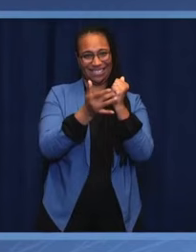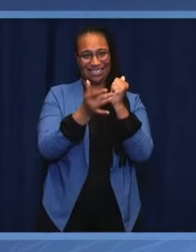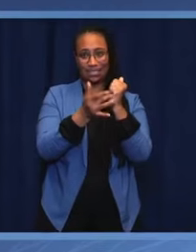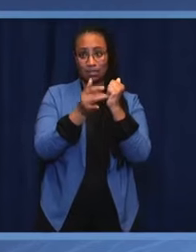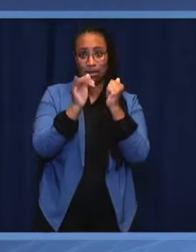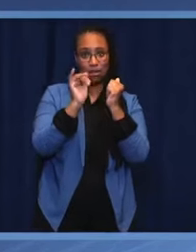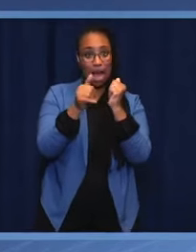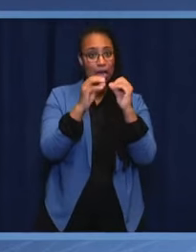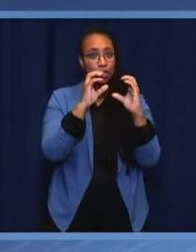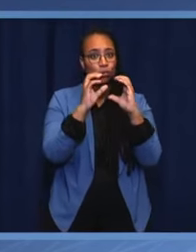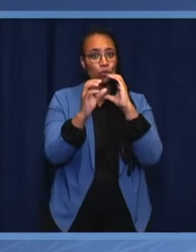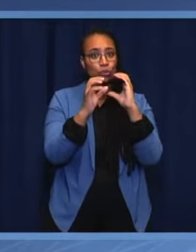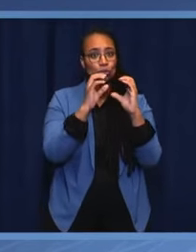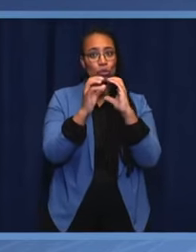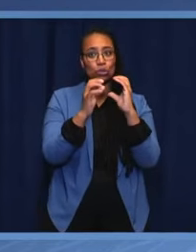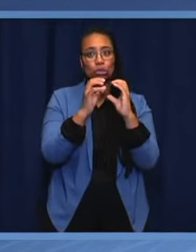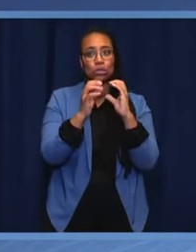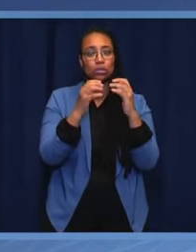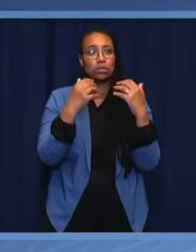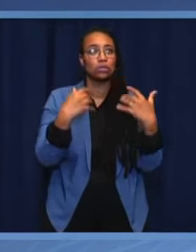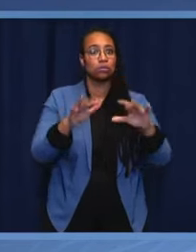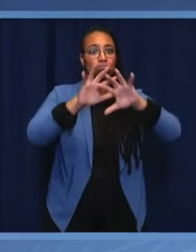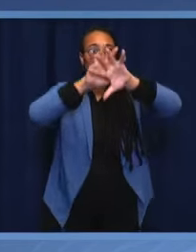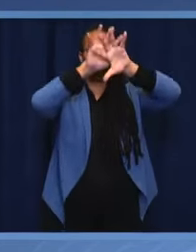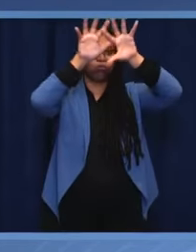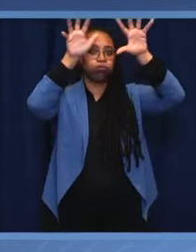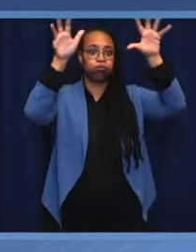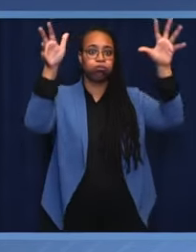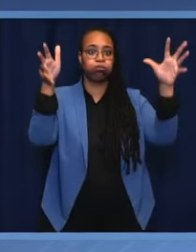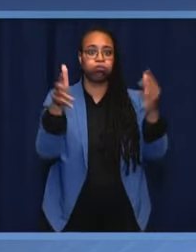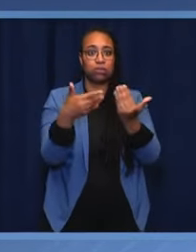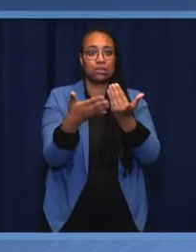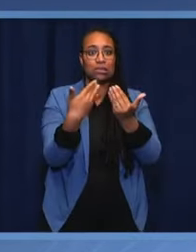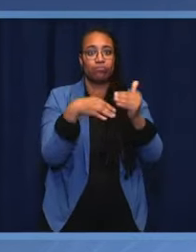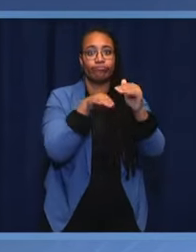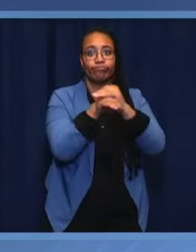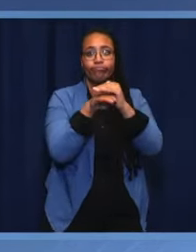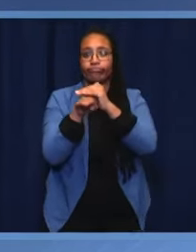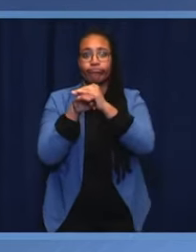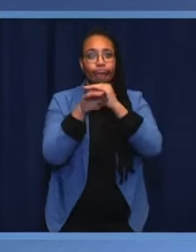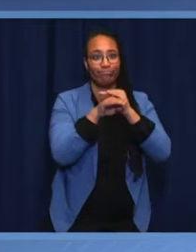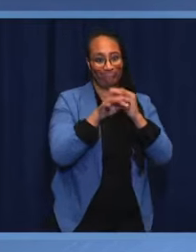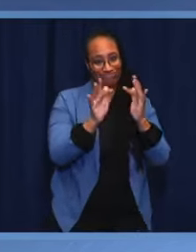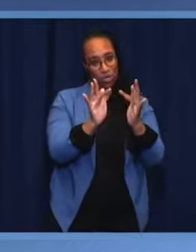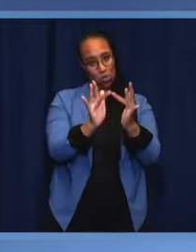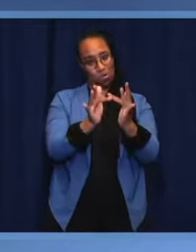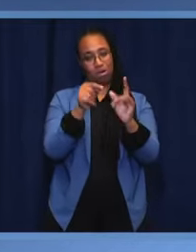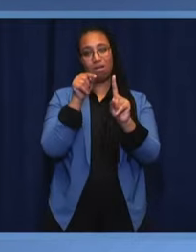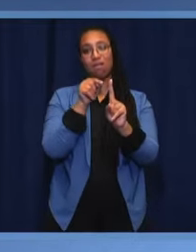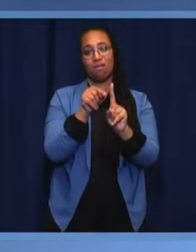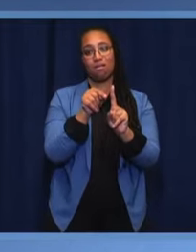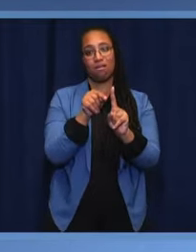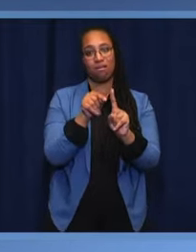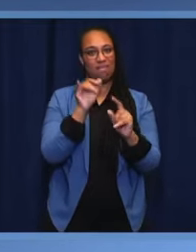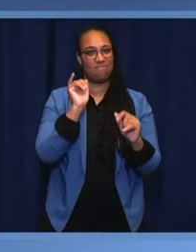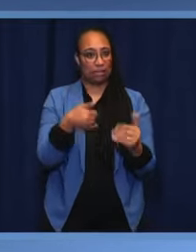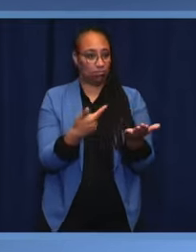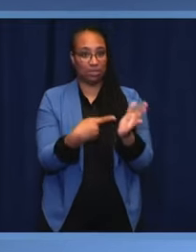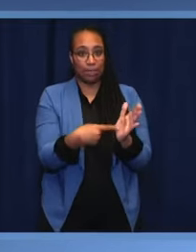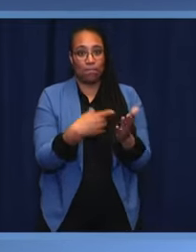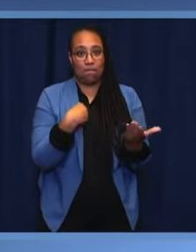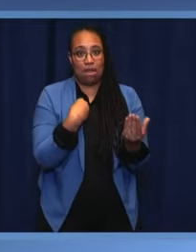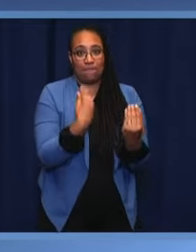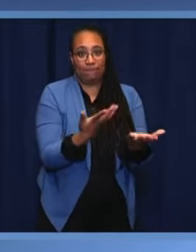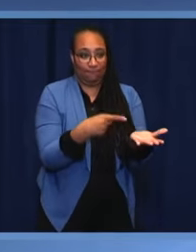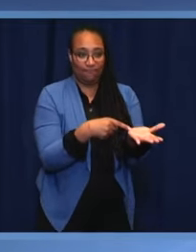information views as we do right now. One example is sitting right here in our circle, Mr. President